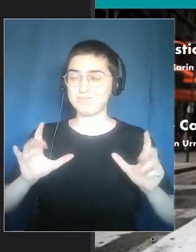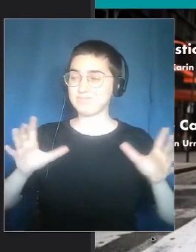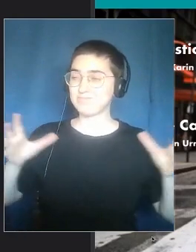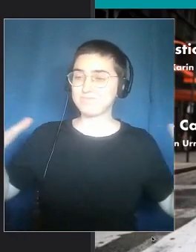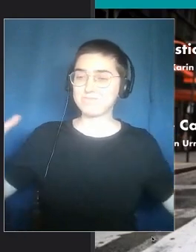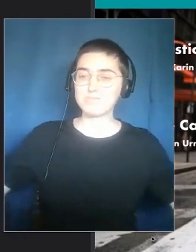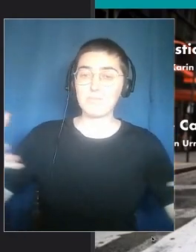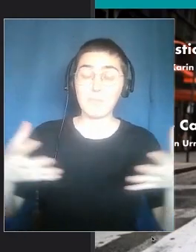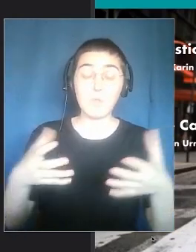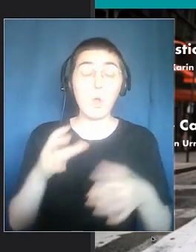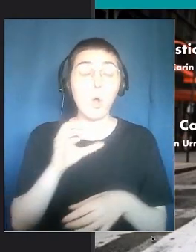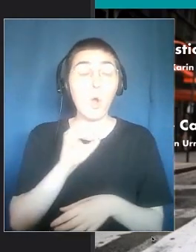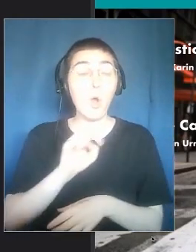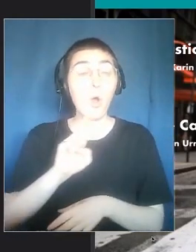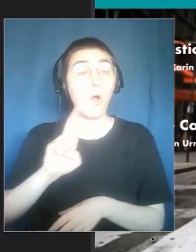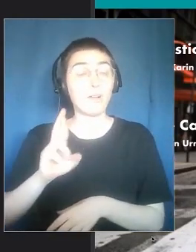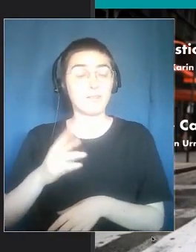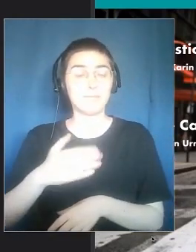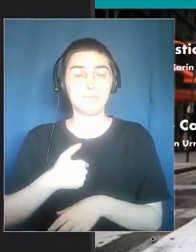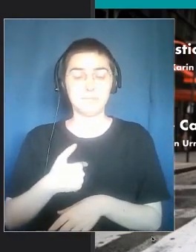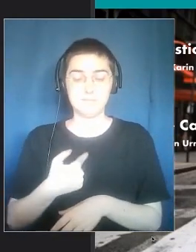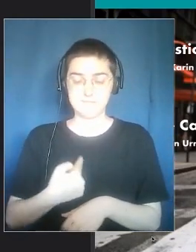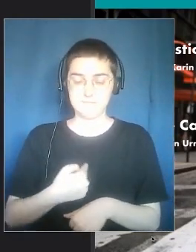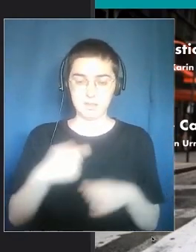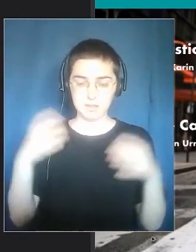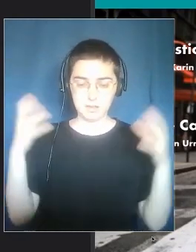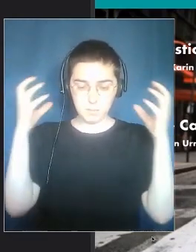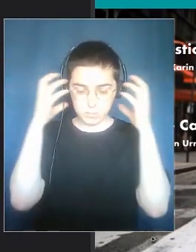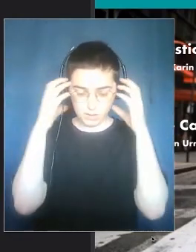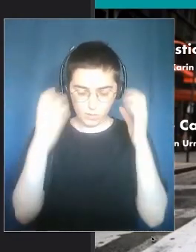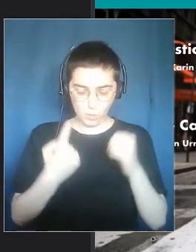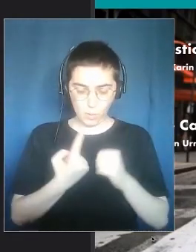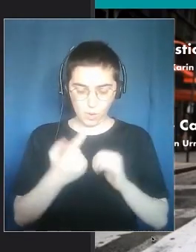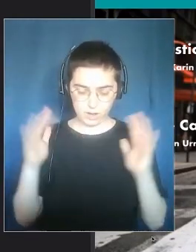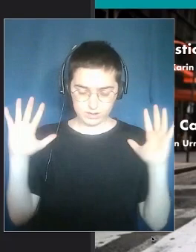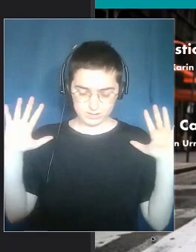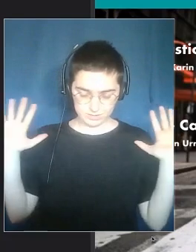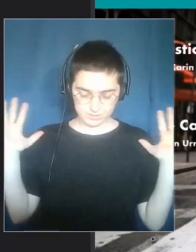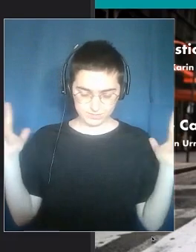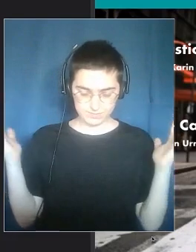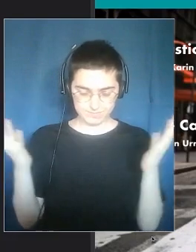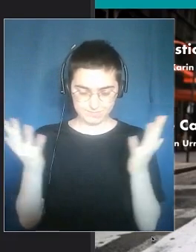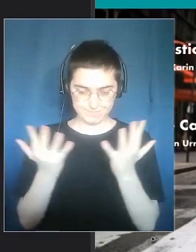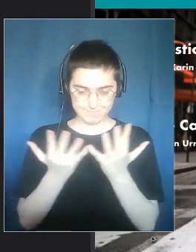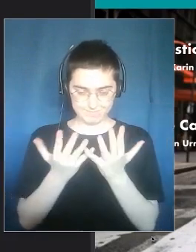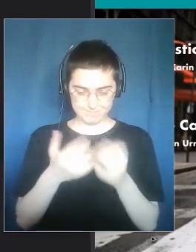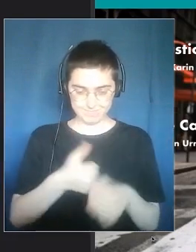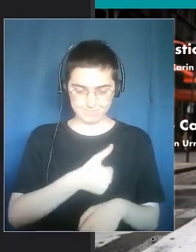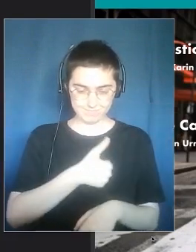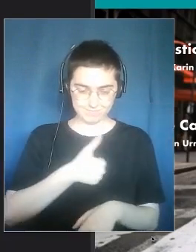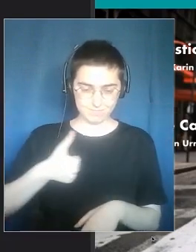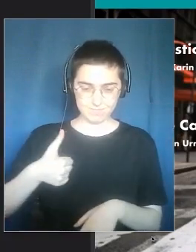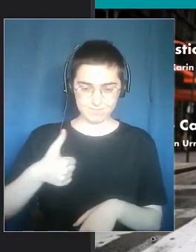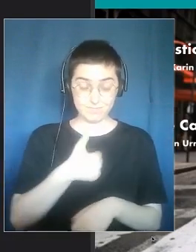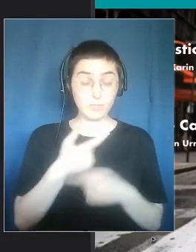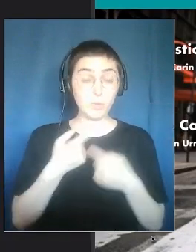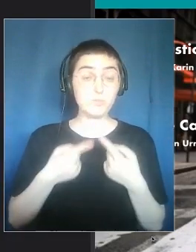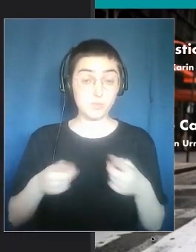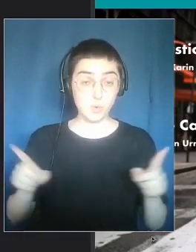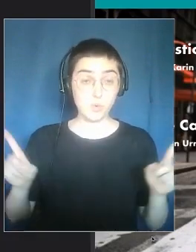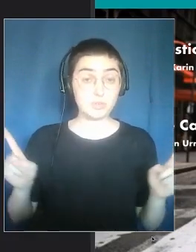But also individual experiences or collective